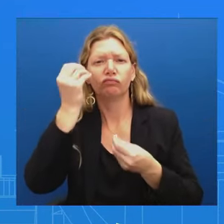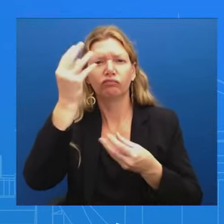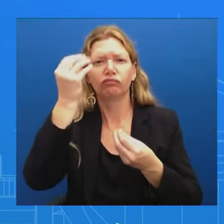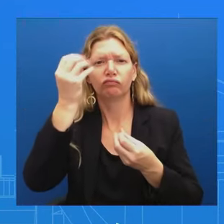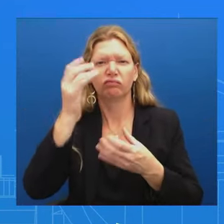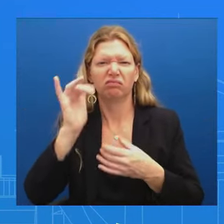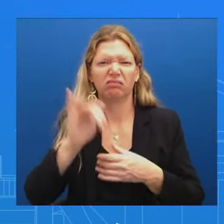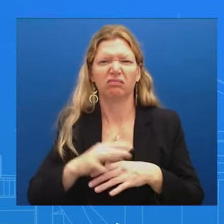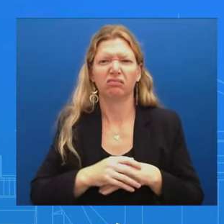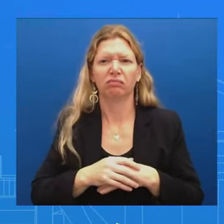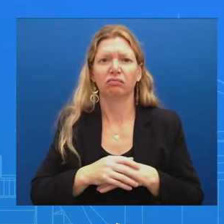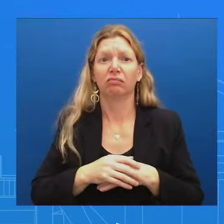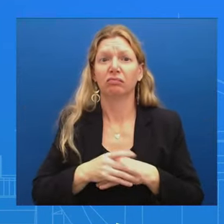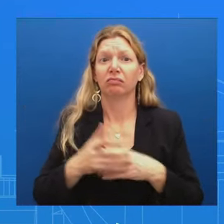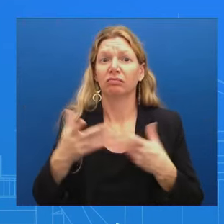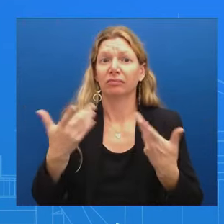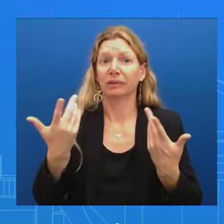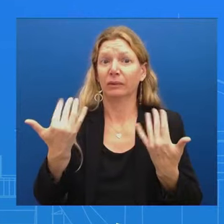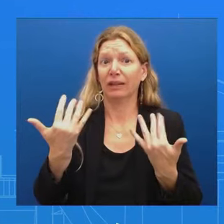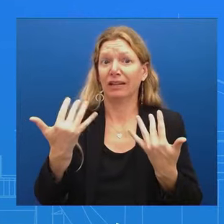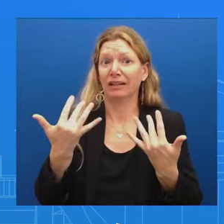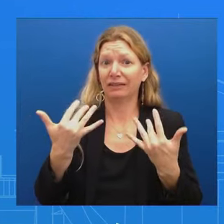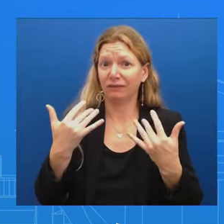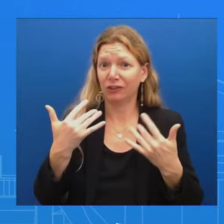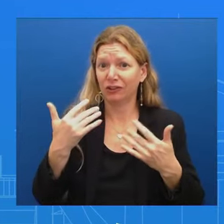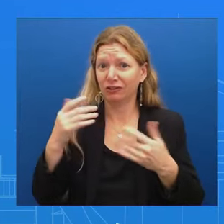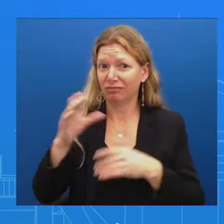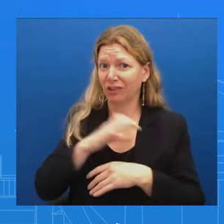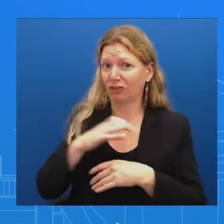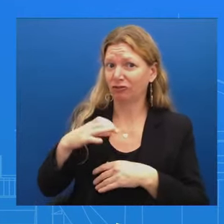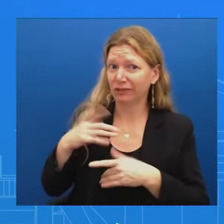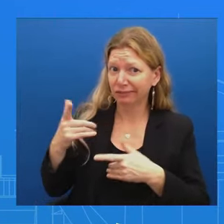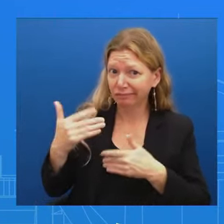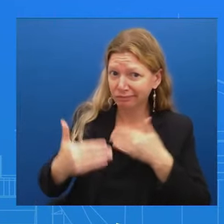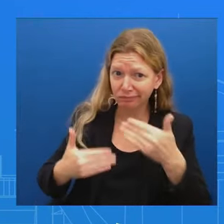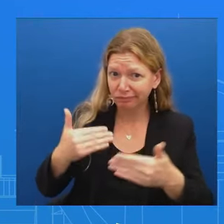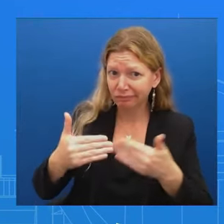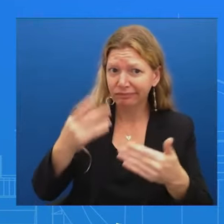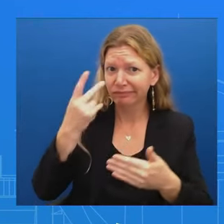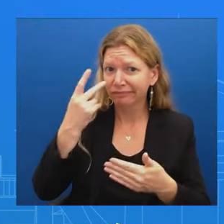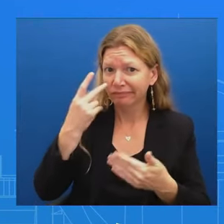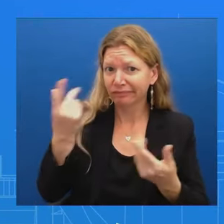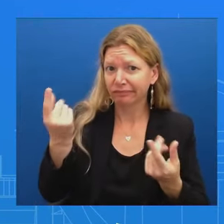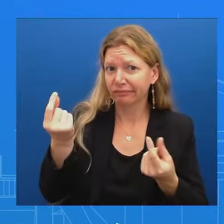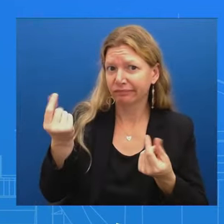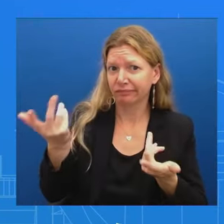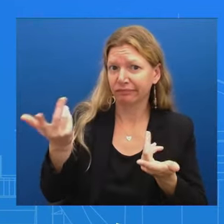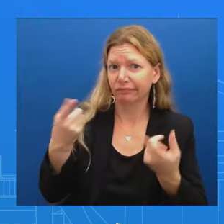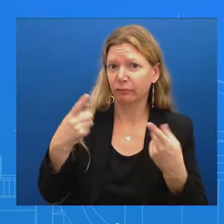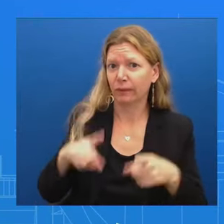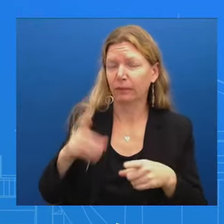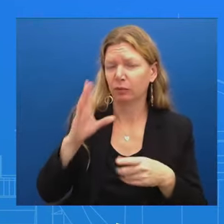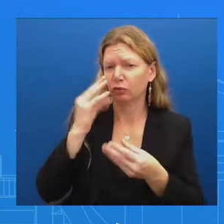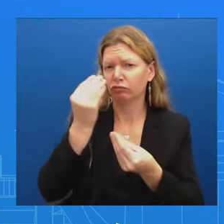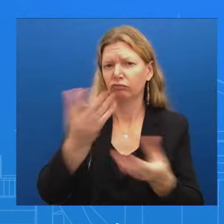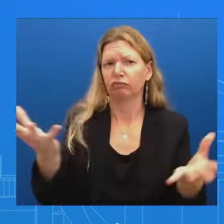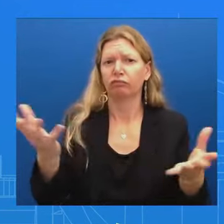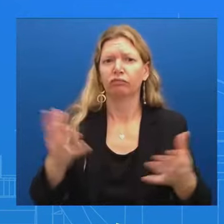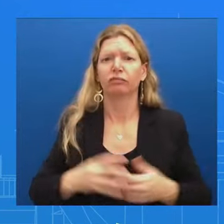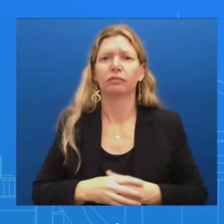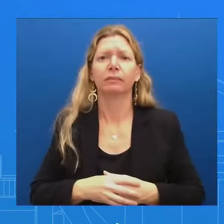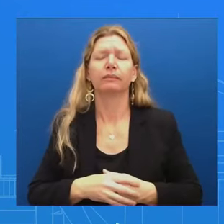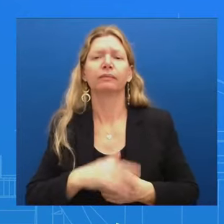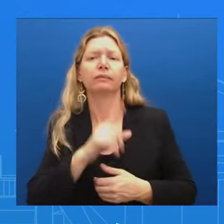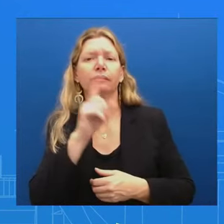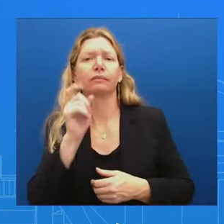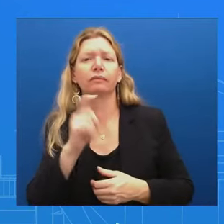keeping a close eye on And so once we have more to share, we'll have more to share on that And then secondly, you started the briefing by wishing congratulations to the Kansas